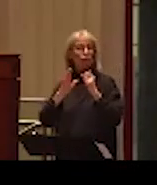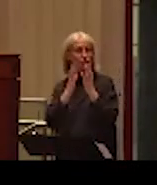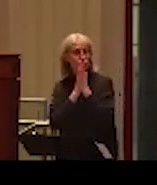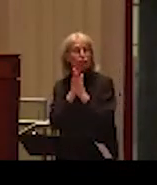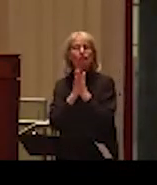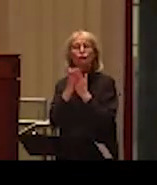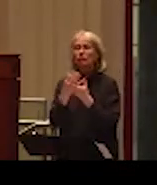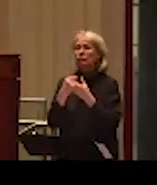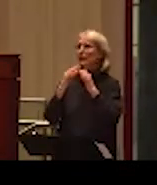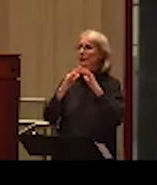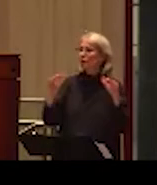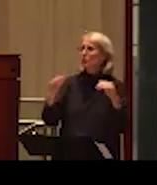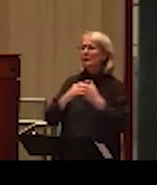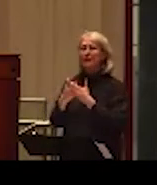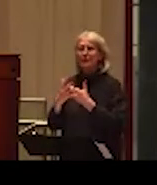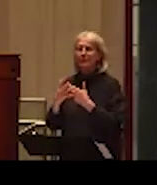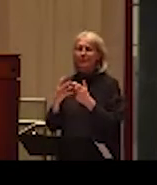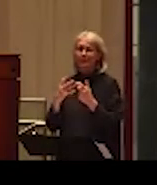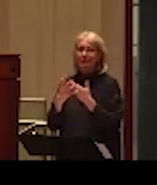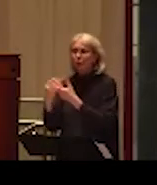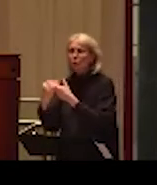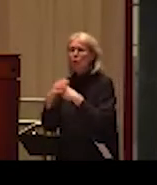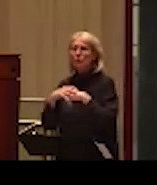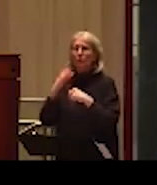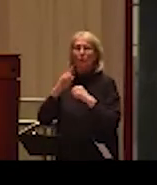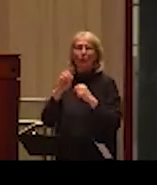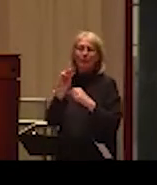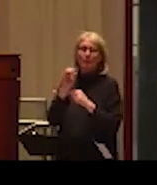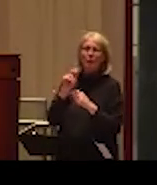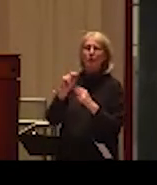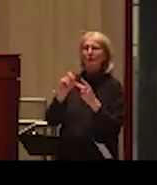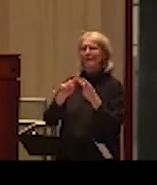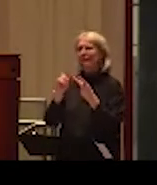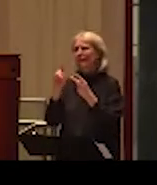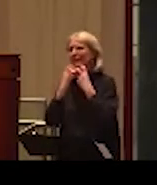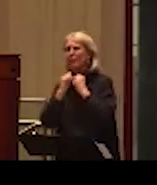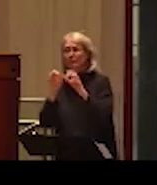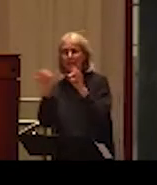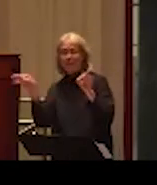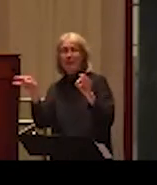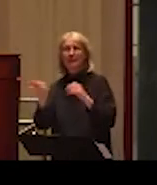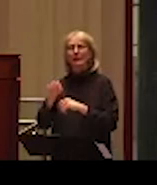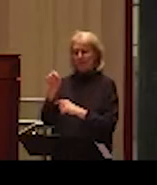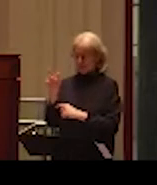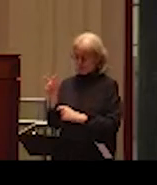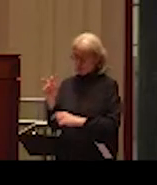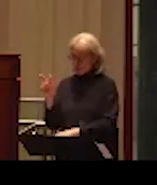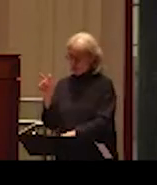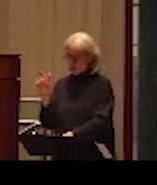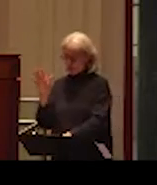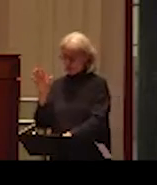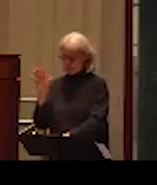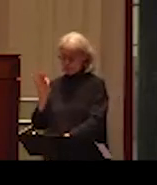mission, vision, value statements. Only 21% express a willingness to implement policies upholding free